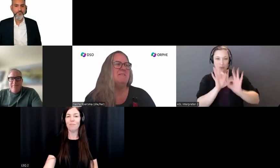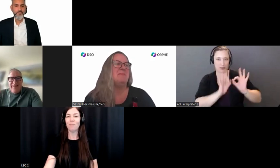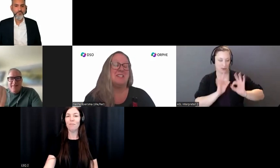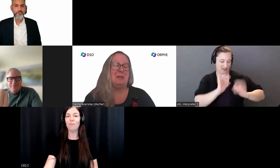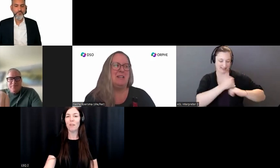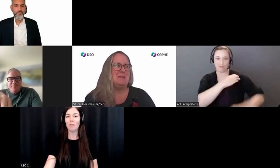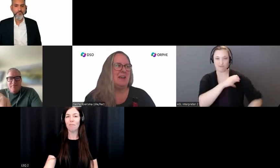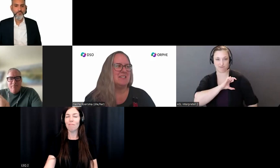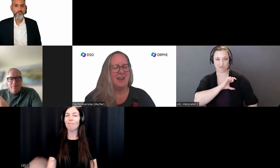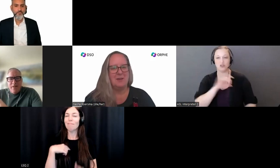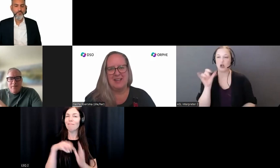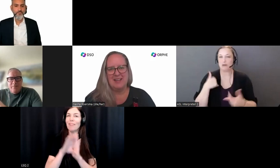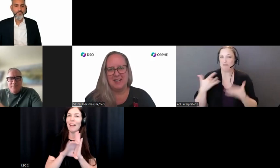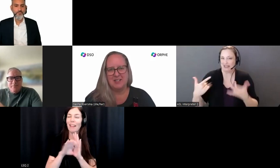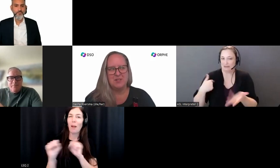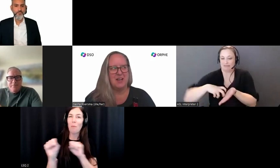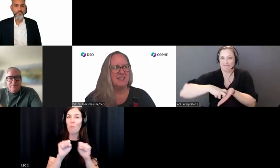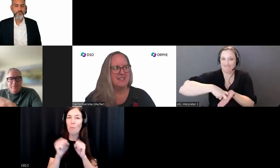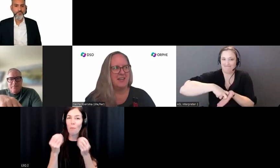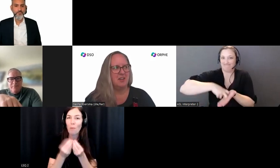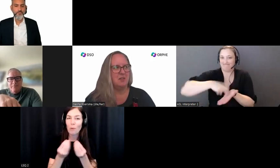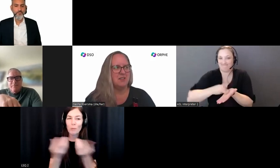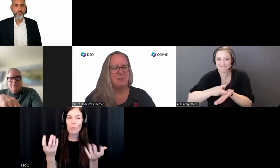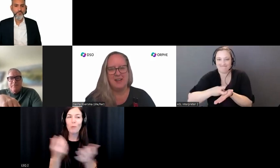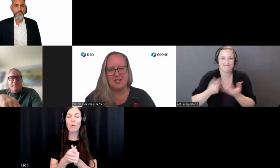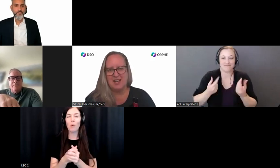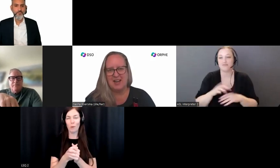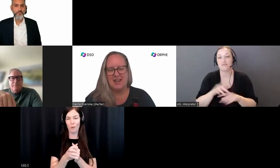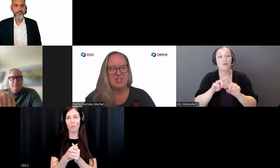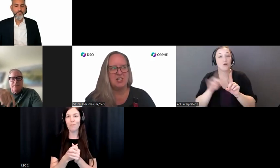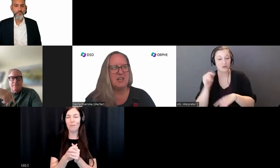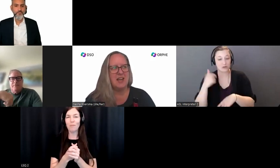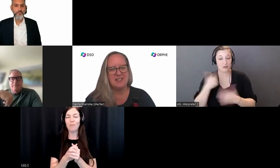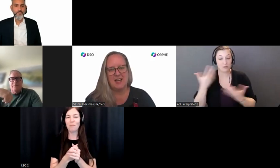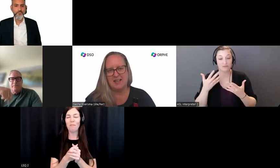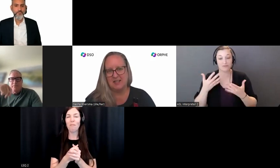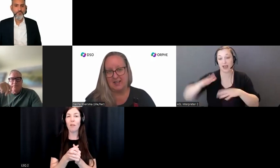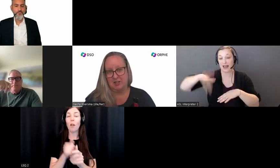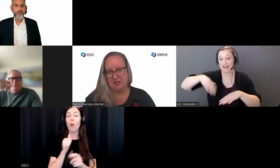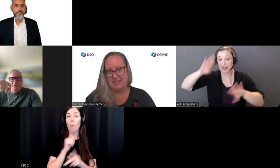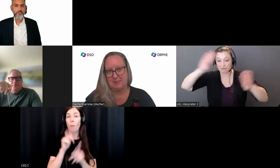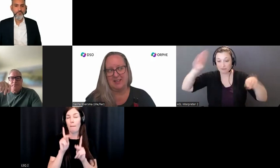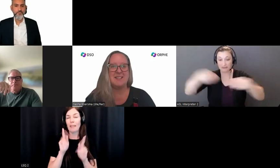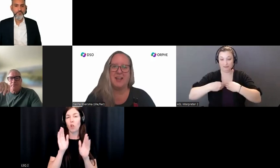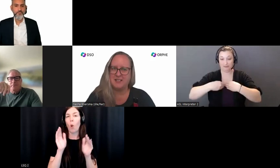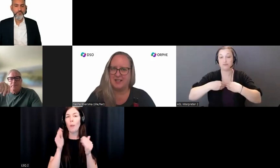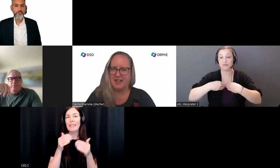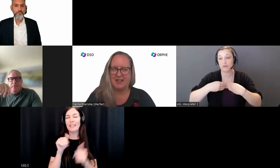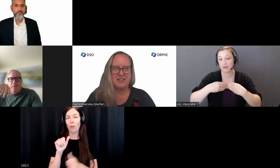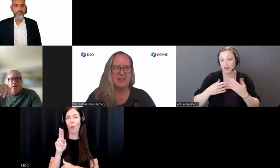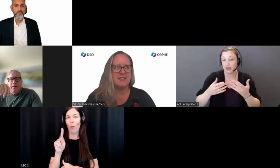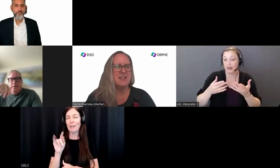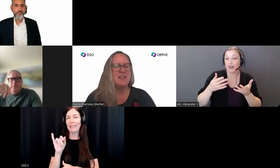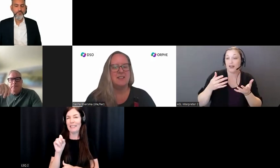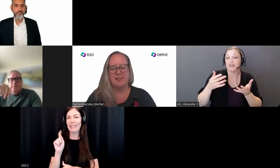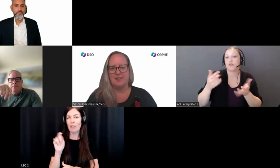explained because I'm a late diagnosed autistic who also manages ADHD, anxiety, and learning disabilities, and celiac